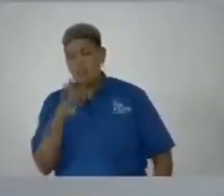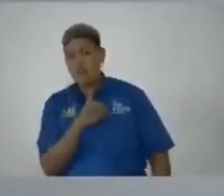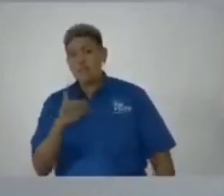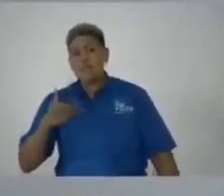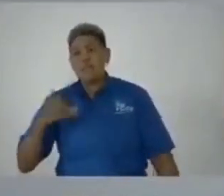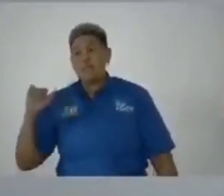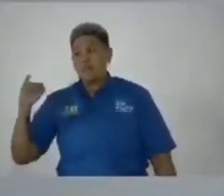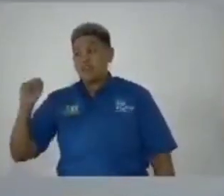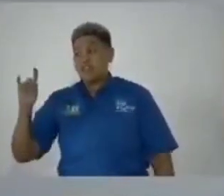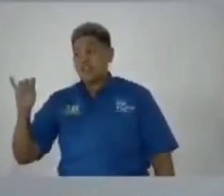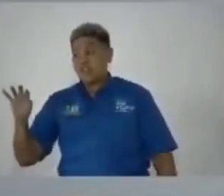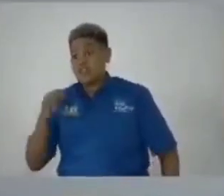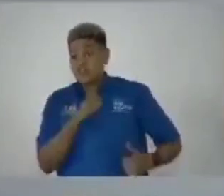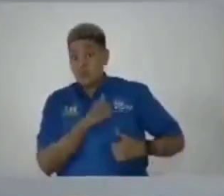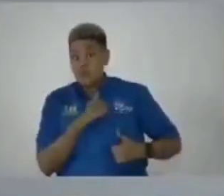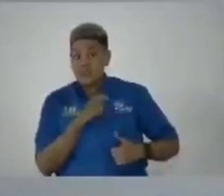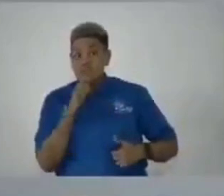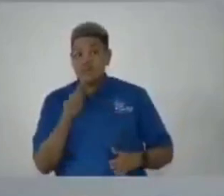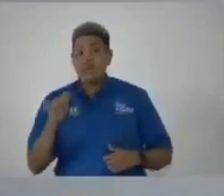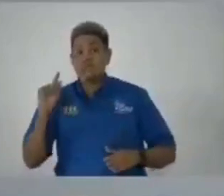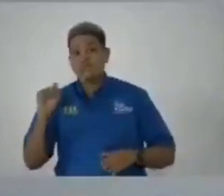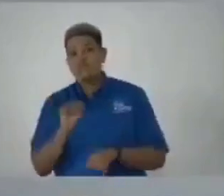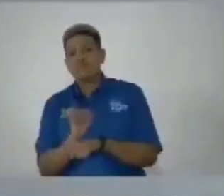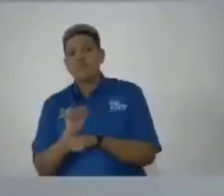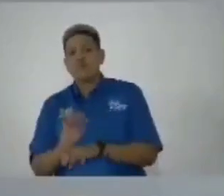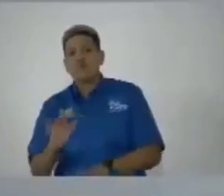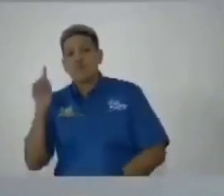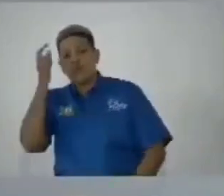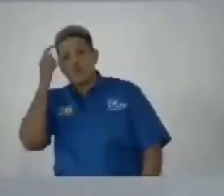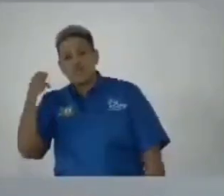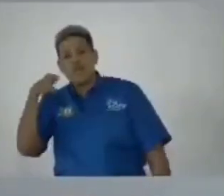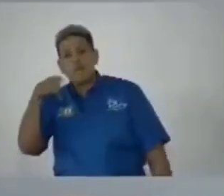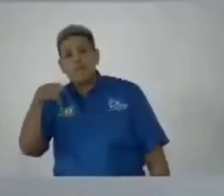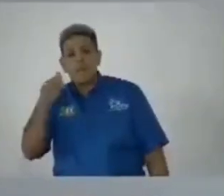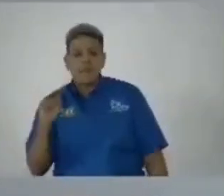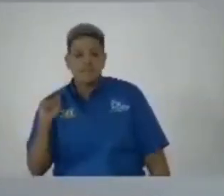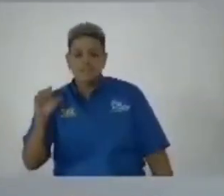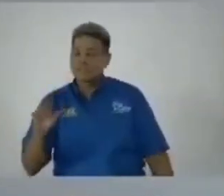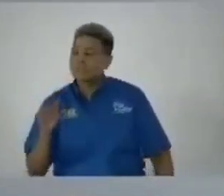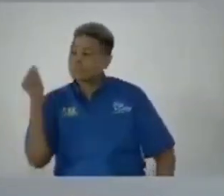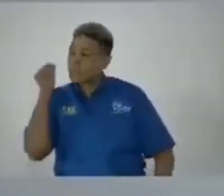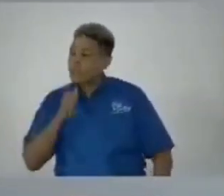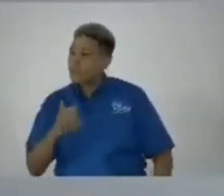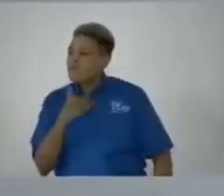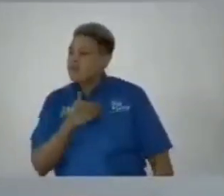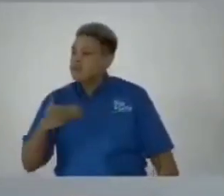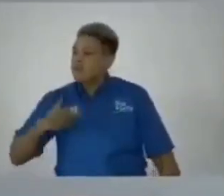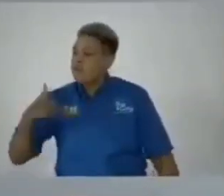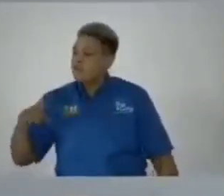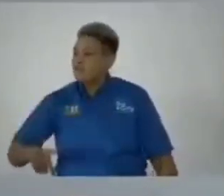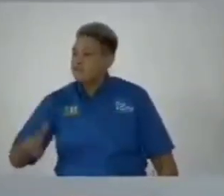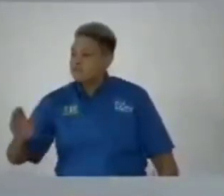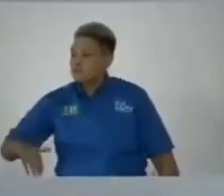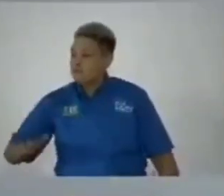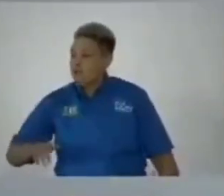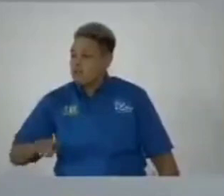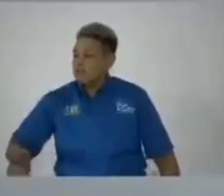of the jdf a civil servant a permanent secretary every member of this house